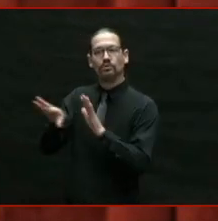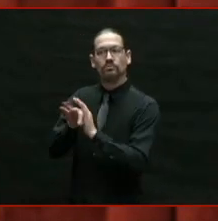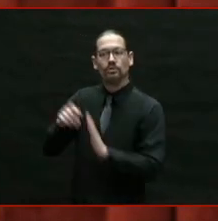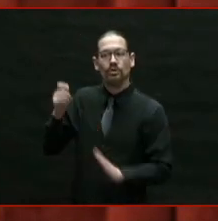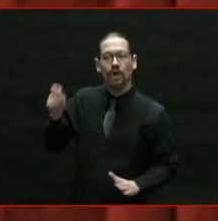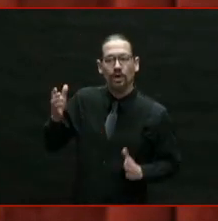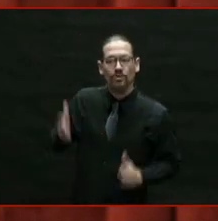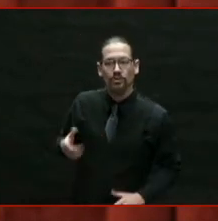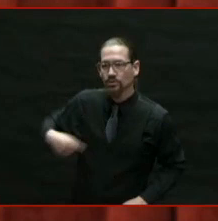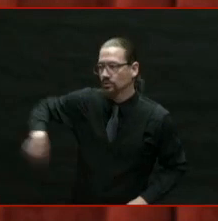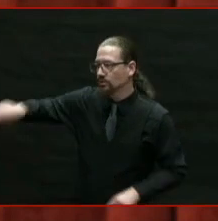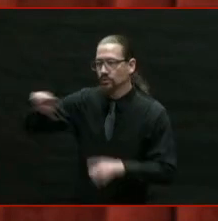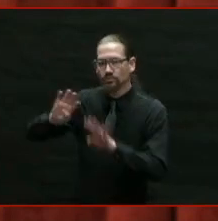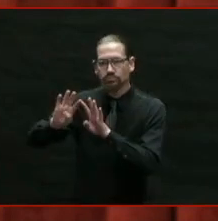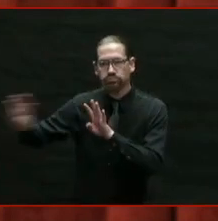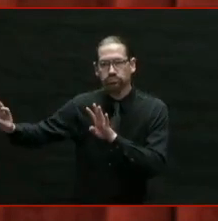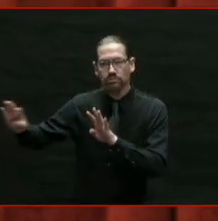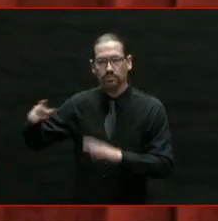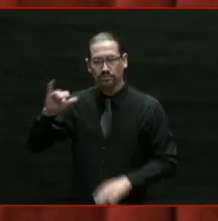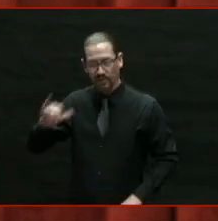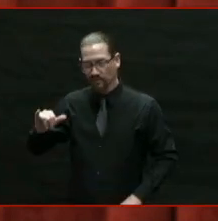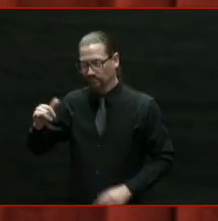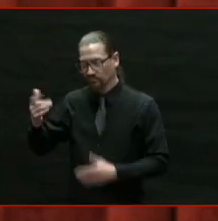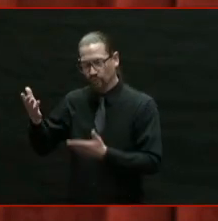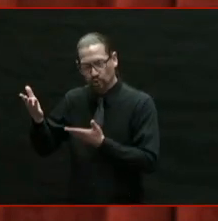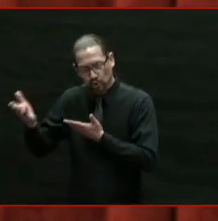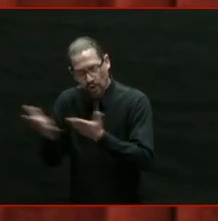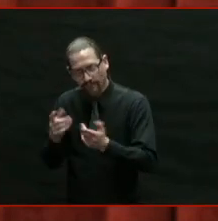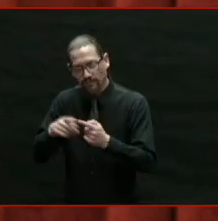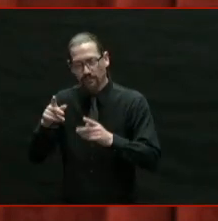people that they serve in the courtrooms.